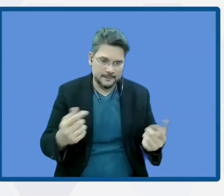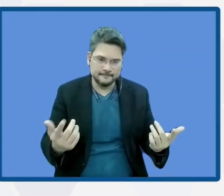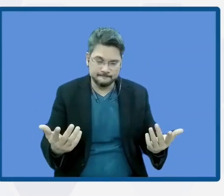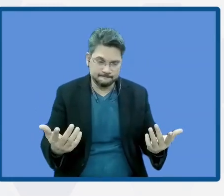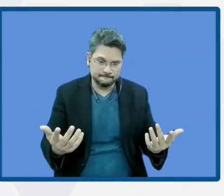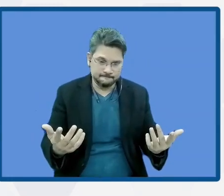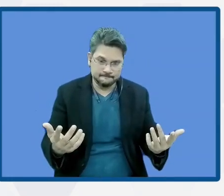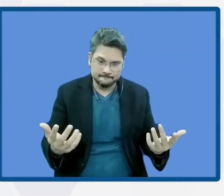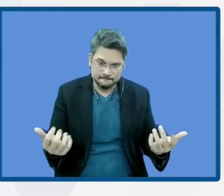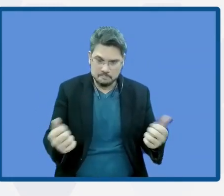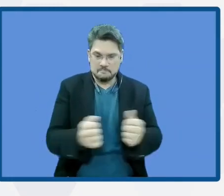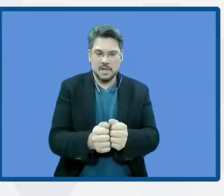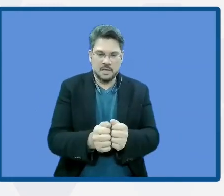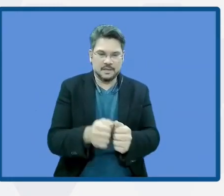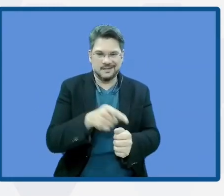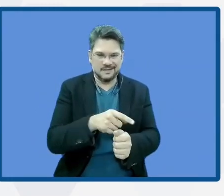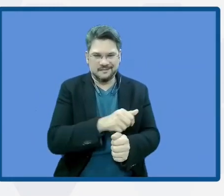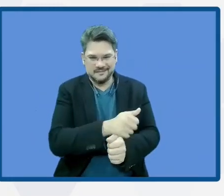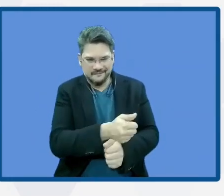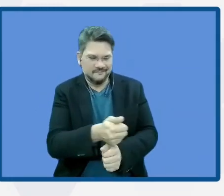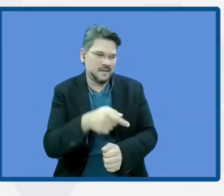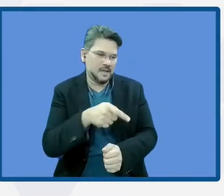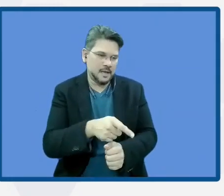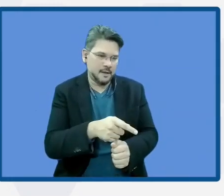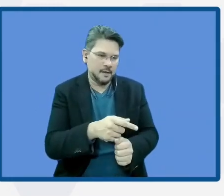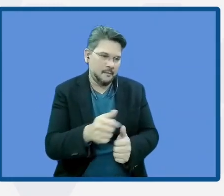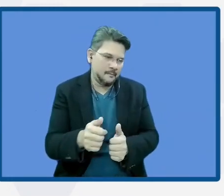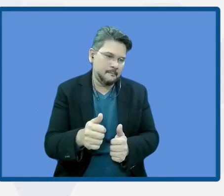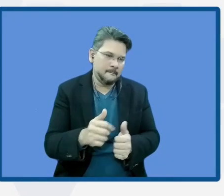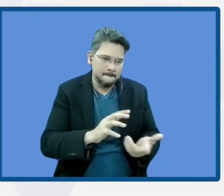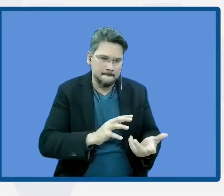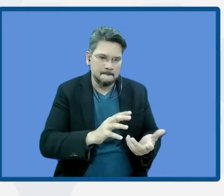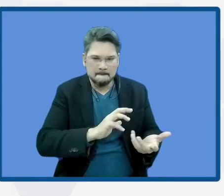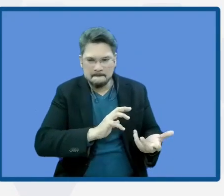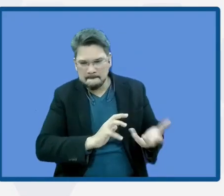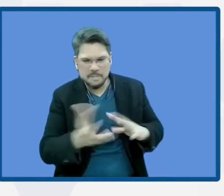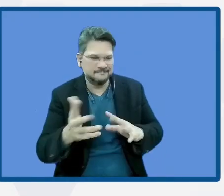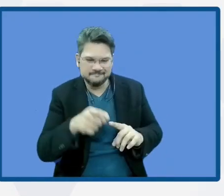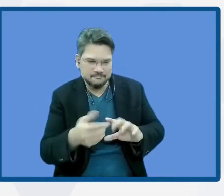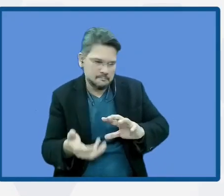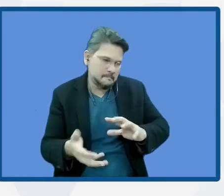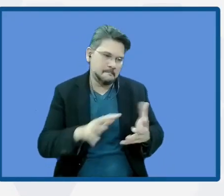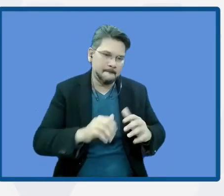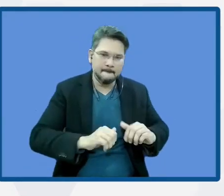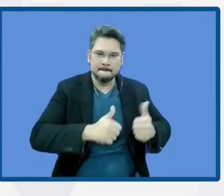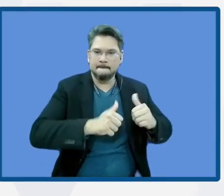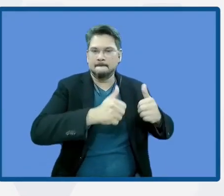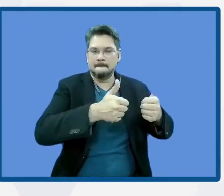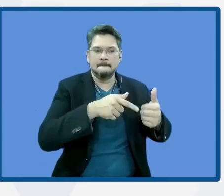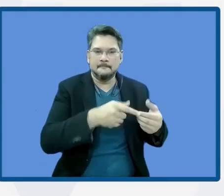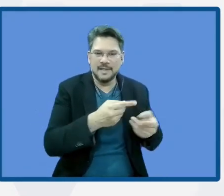the restoring of the different